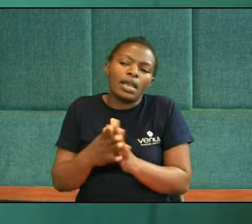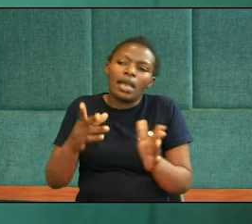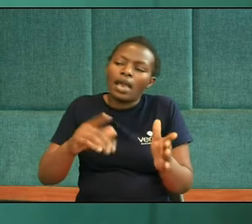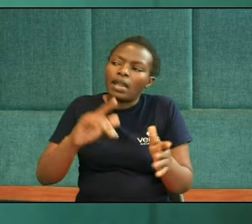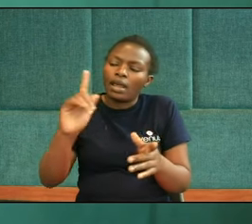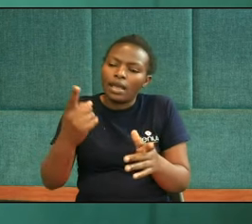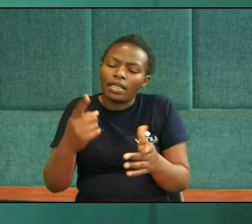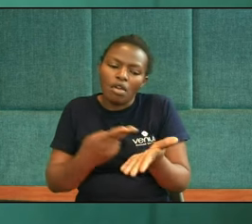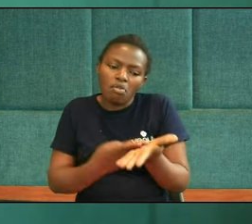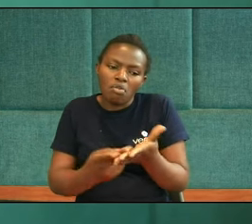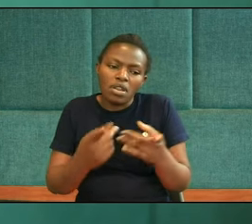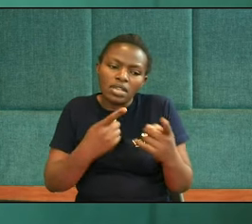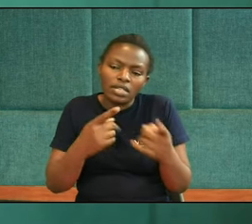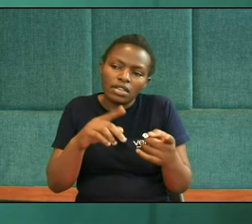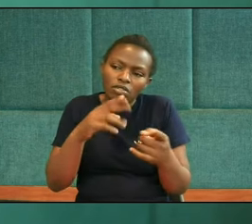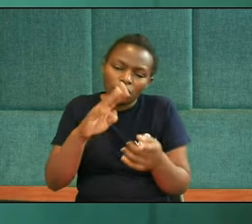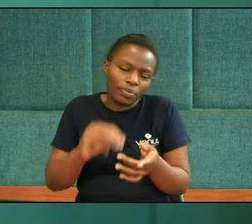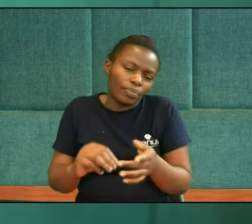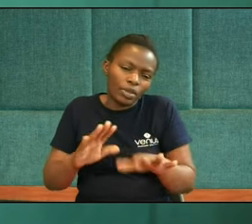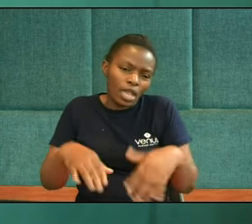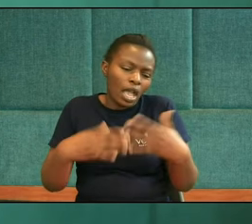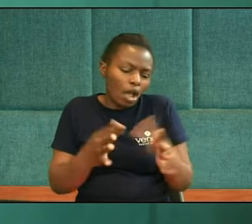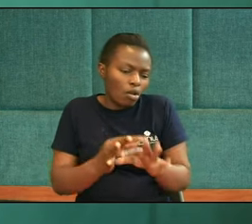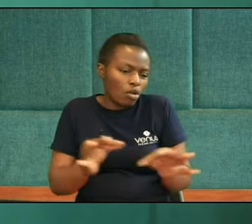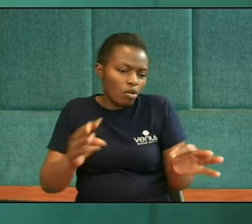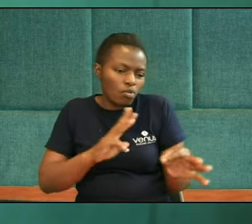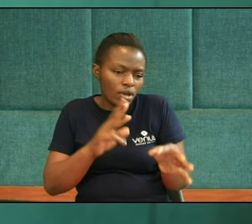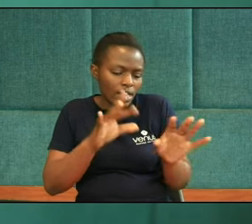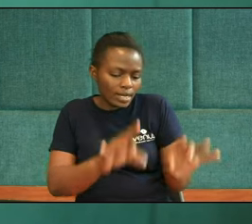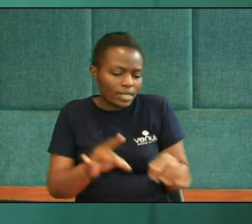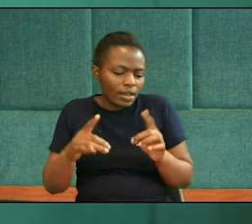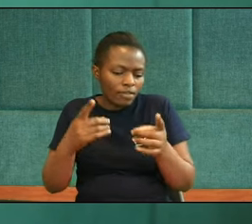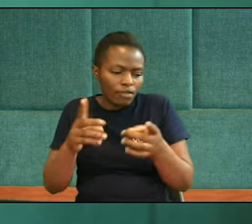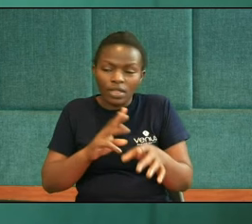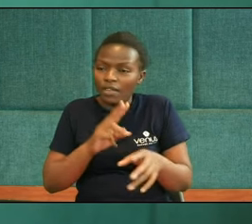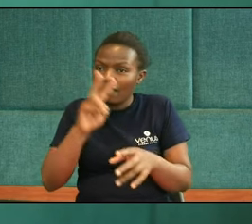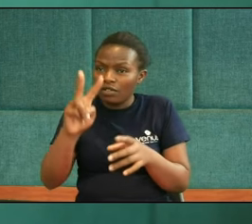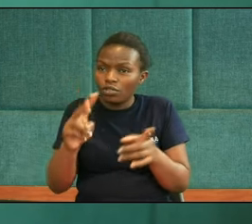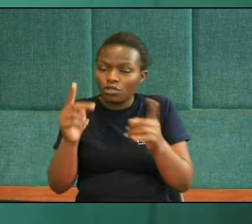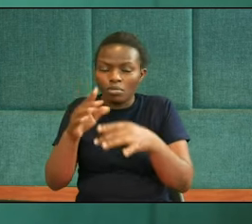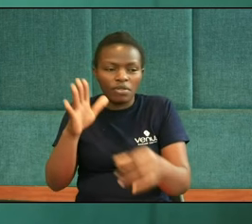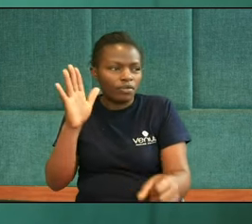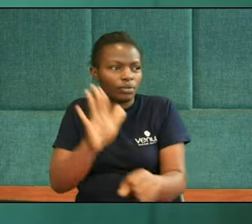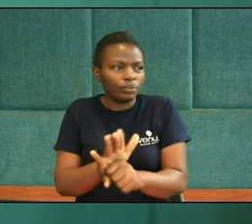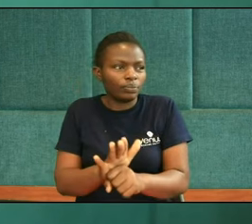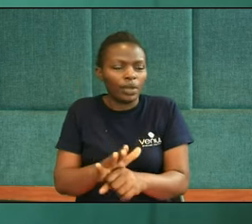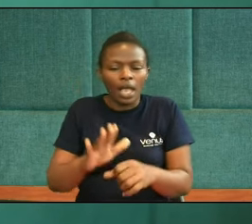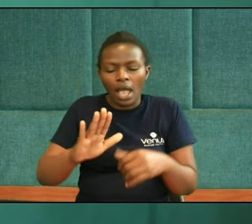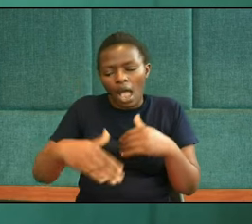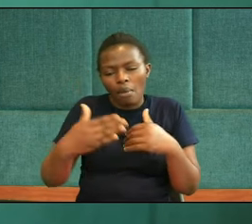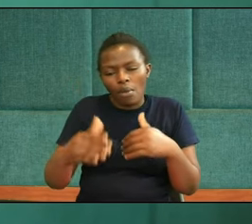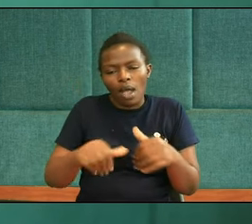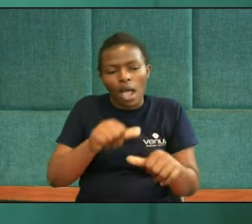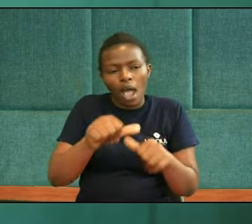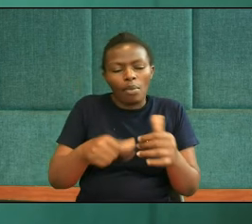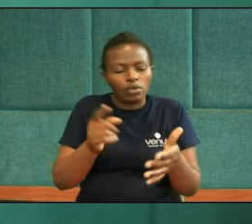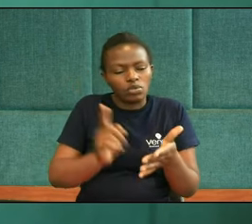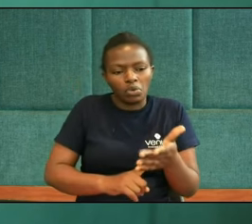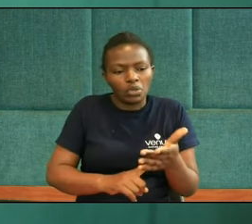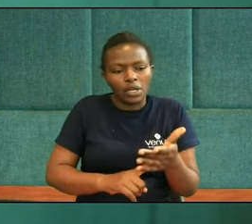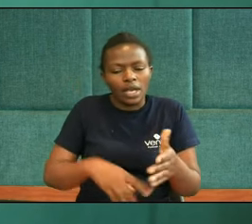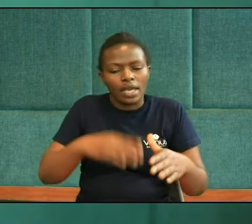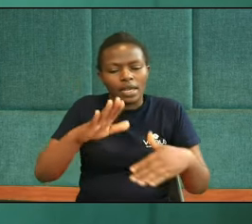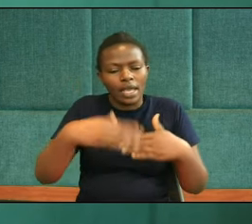How long will it take for the vision to be fulfilled? The vision concerning the daily sacrifice The rebellion